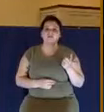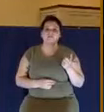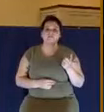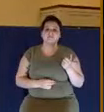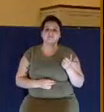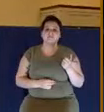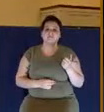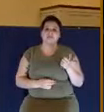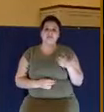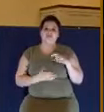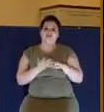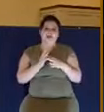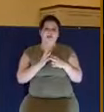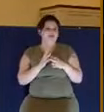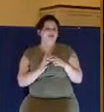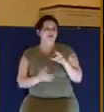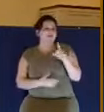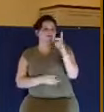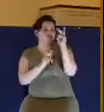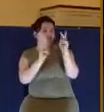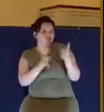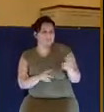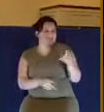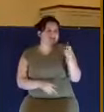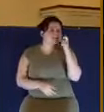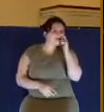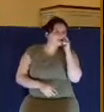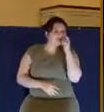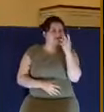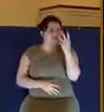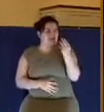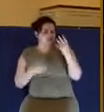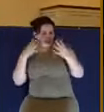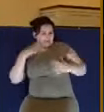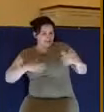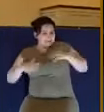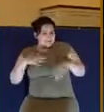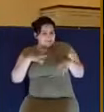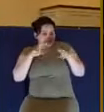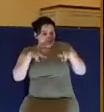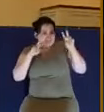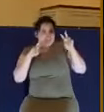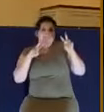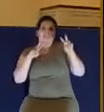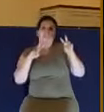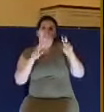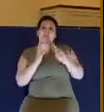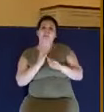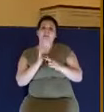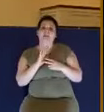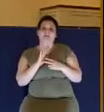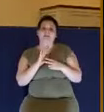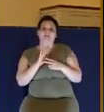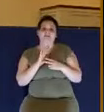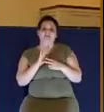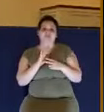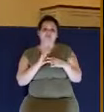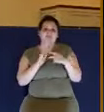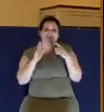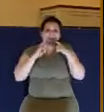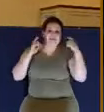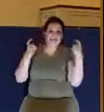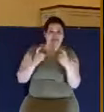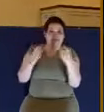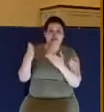judging a person by their skin color or their outward appearance. If you do that, you commit sin